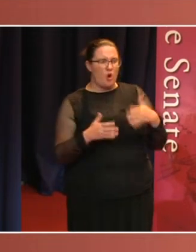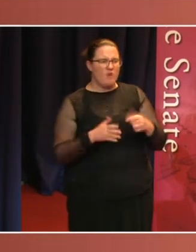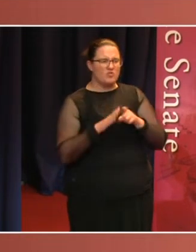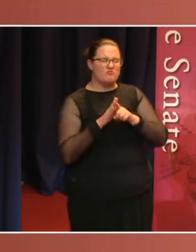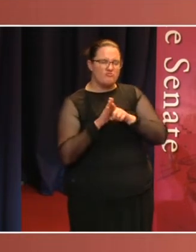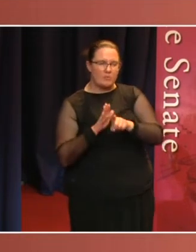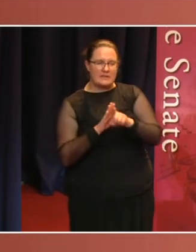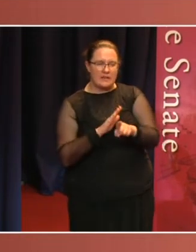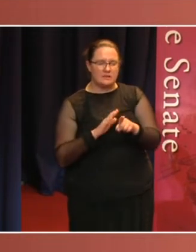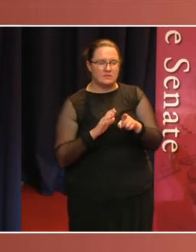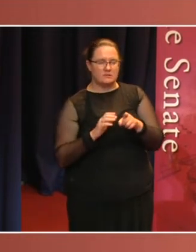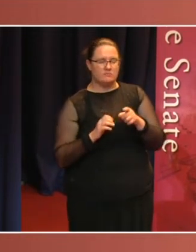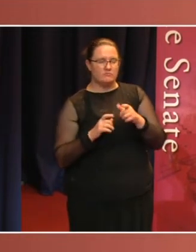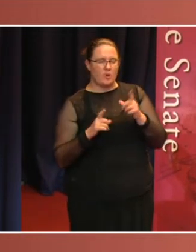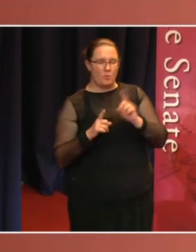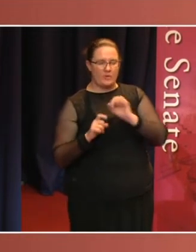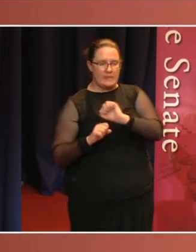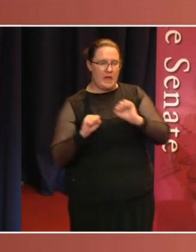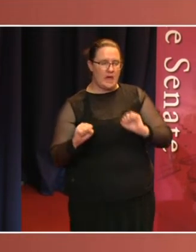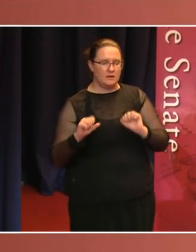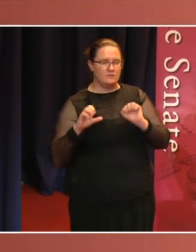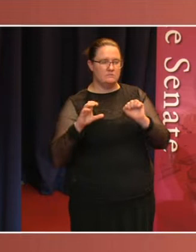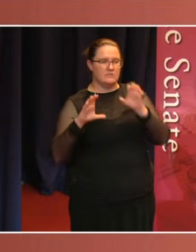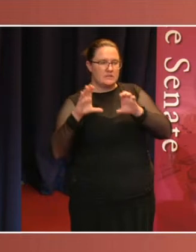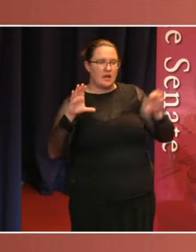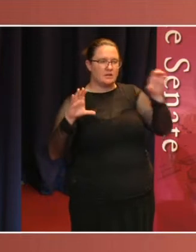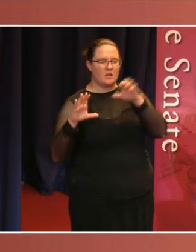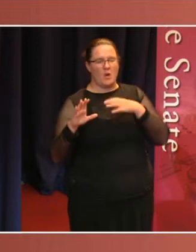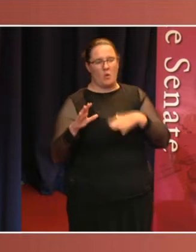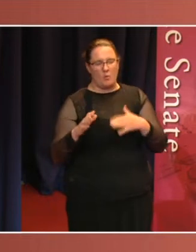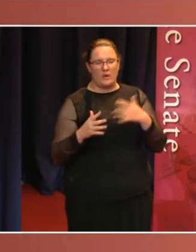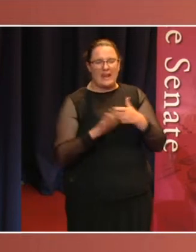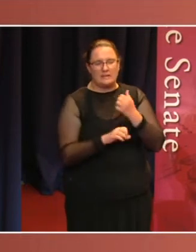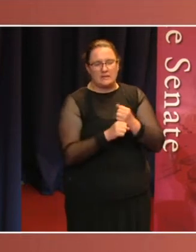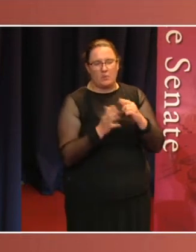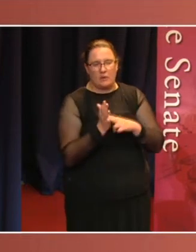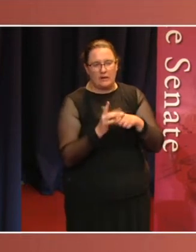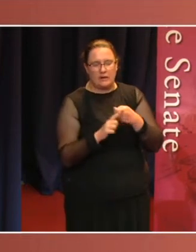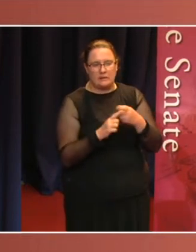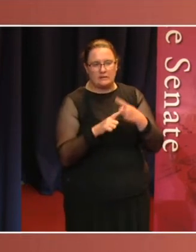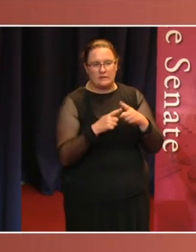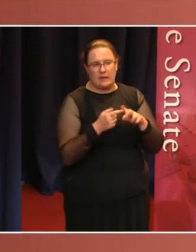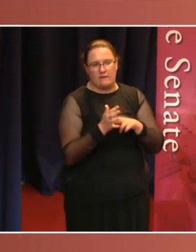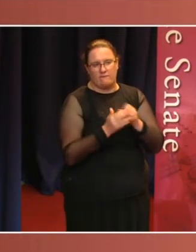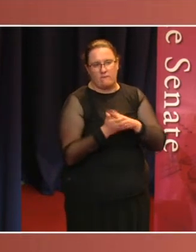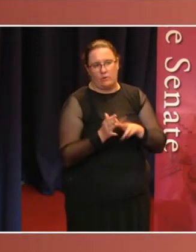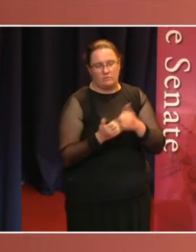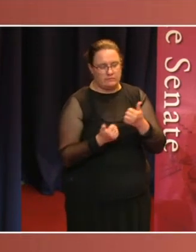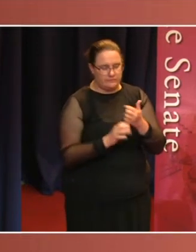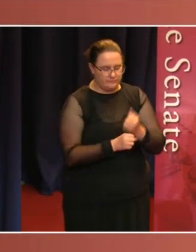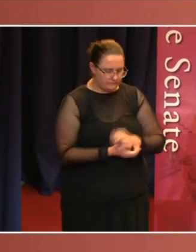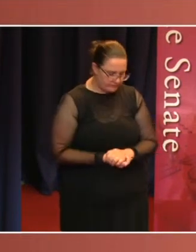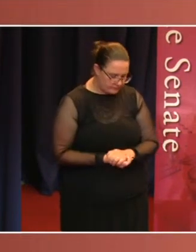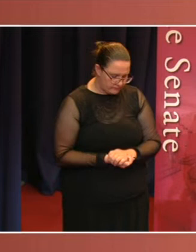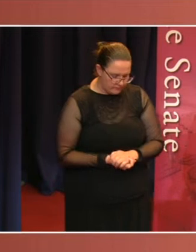Brian Haradine and Jackie Lambie from Tasmania, and Nick Xenophon and affiliates from South Australia. The Senate has been